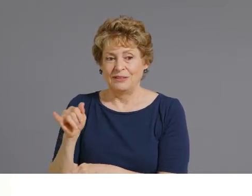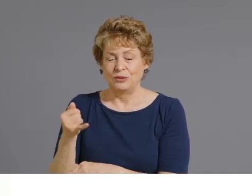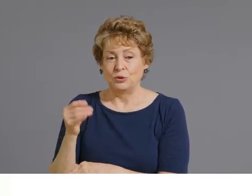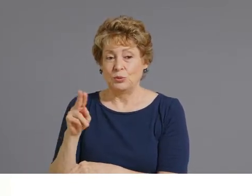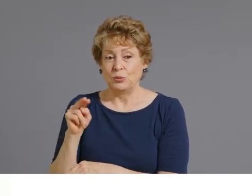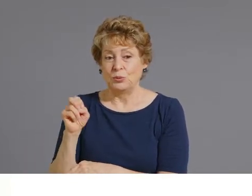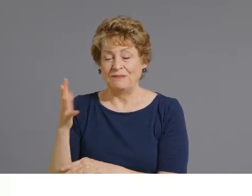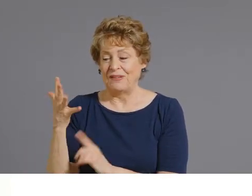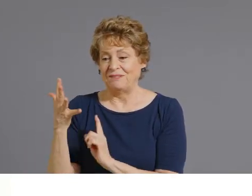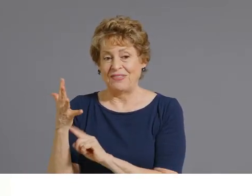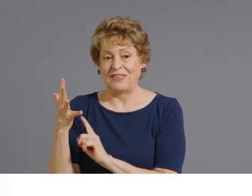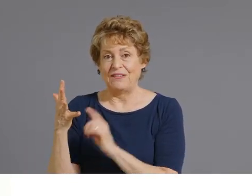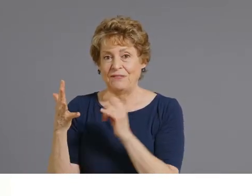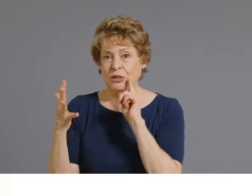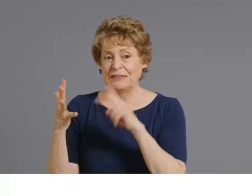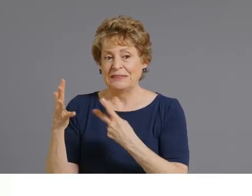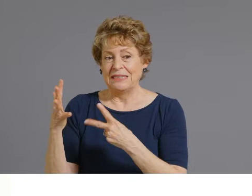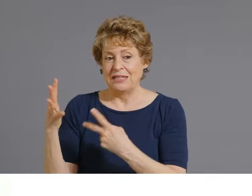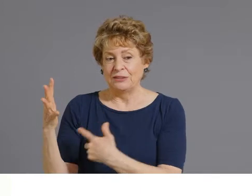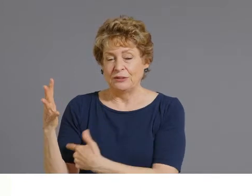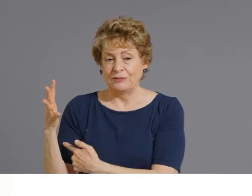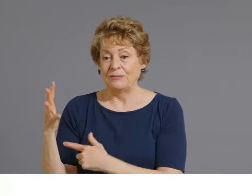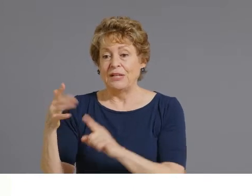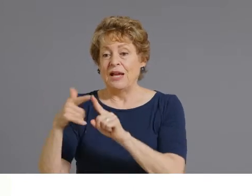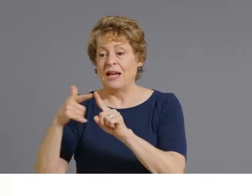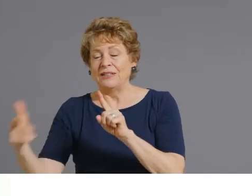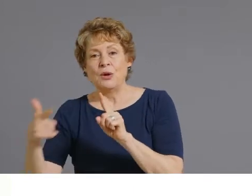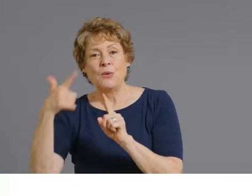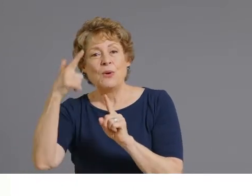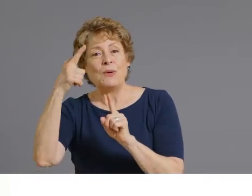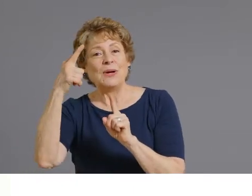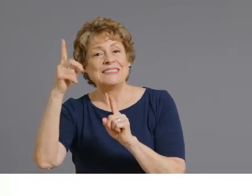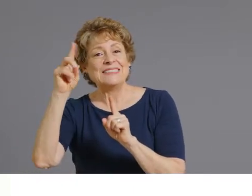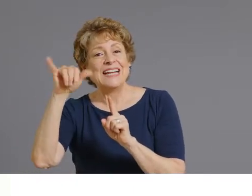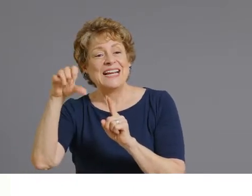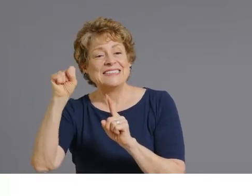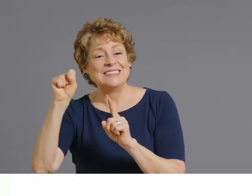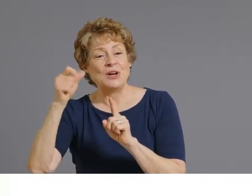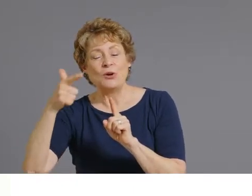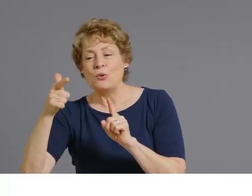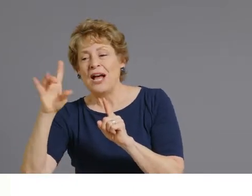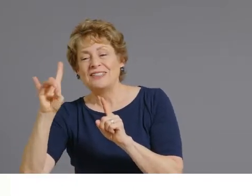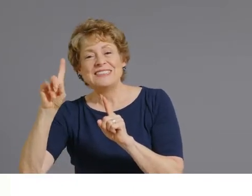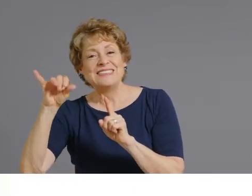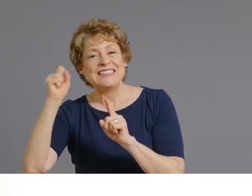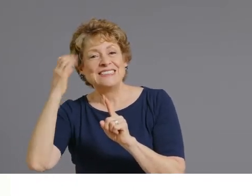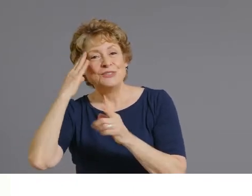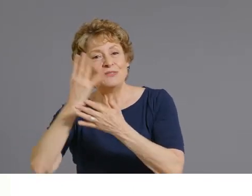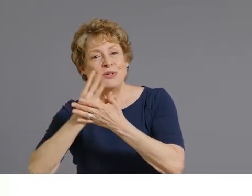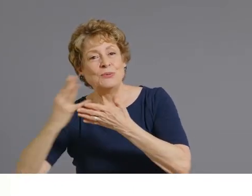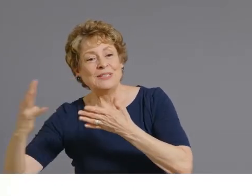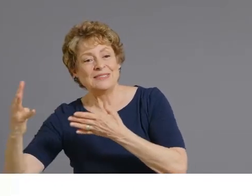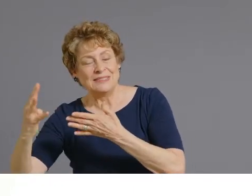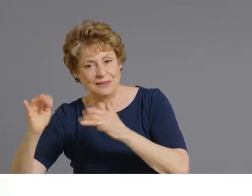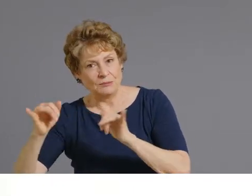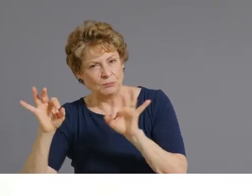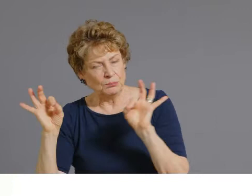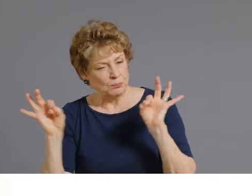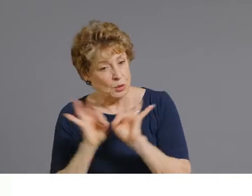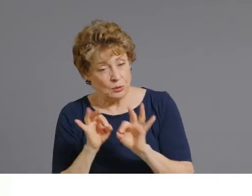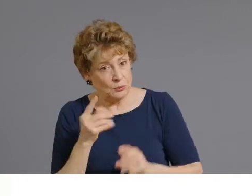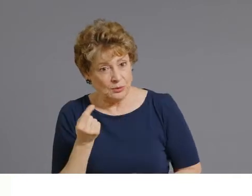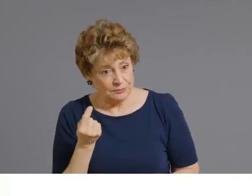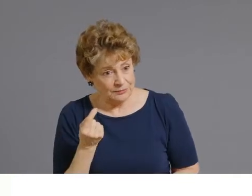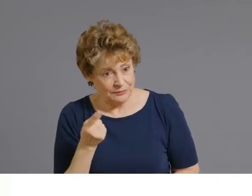would be June 26, June 27 or June 28. So we want to make sure that Arizonans know that if they want to get vaccinated